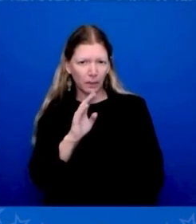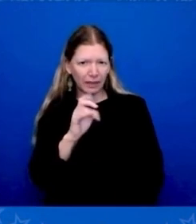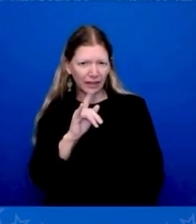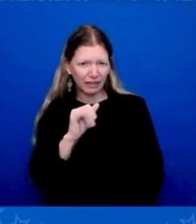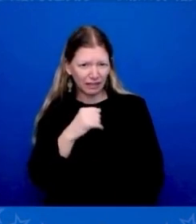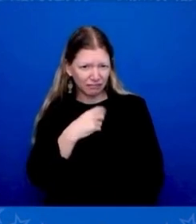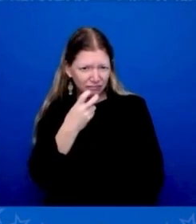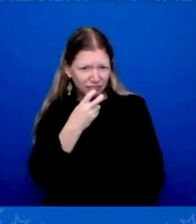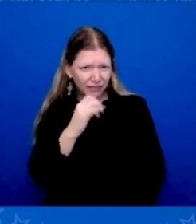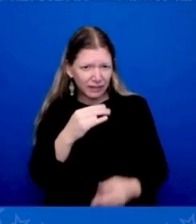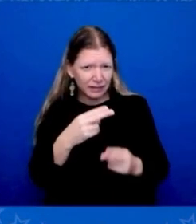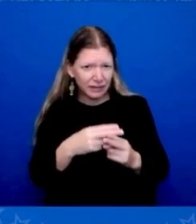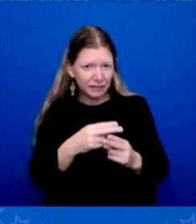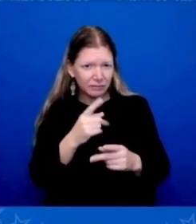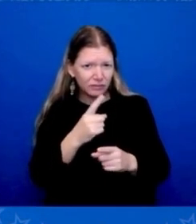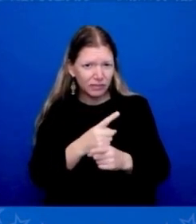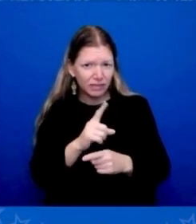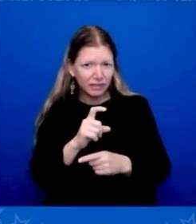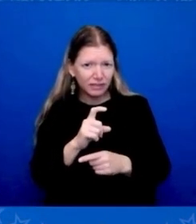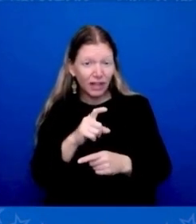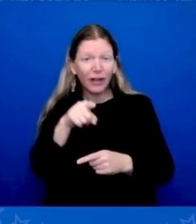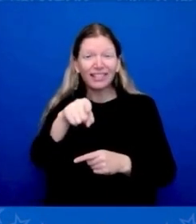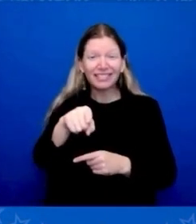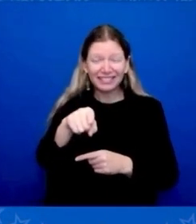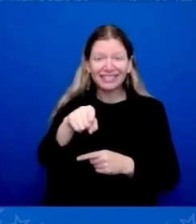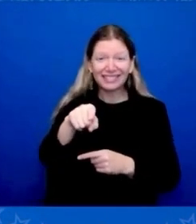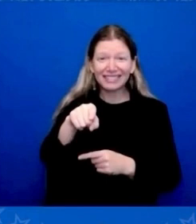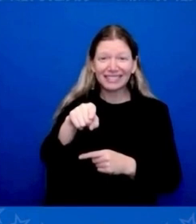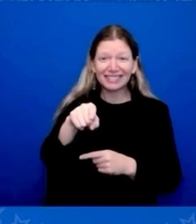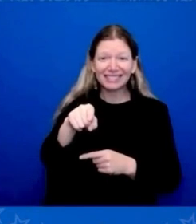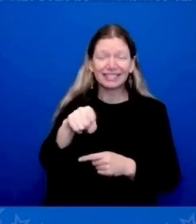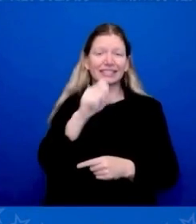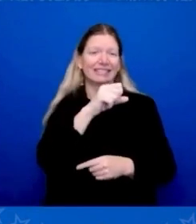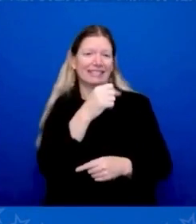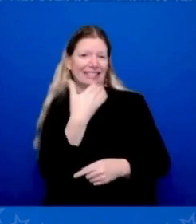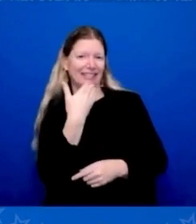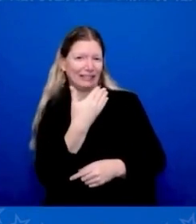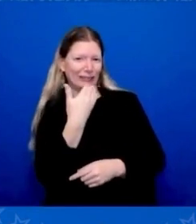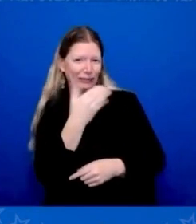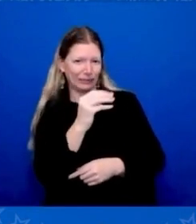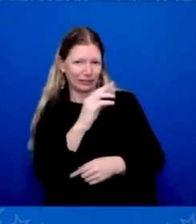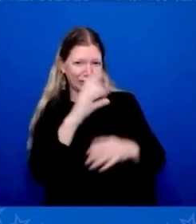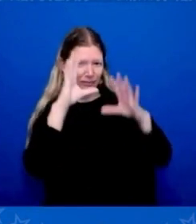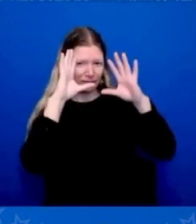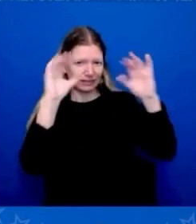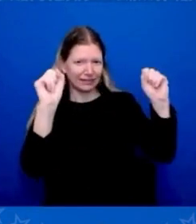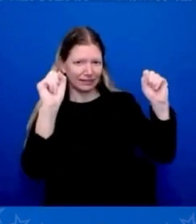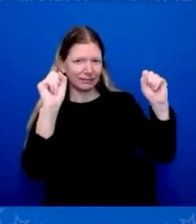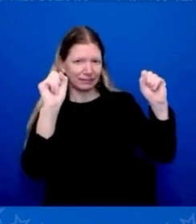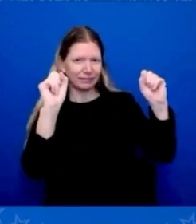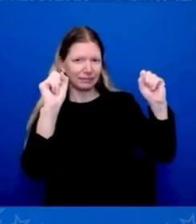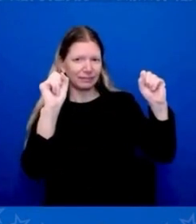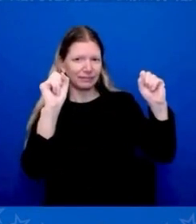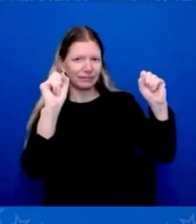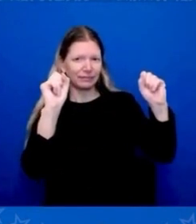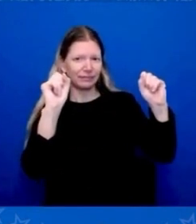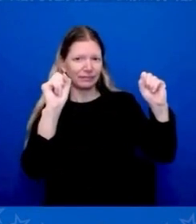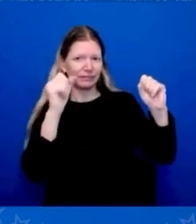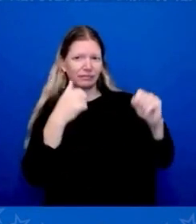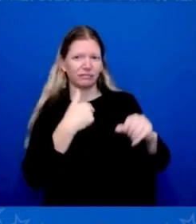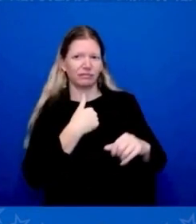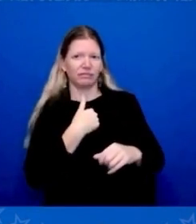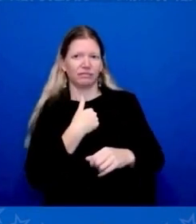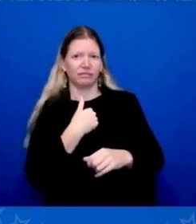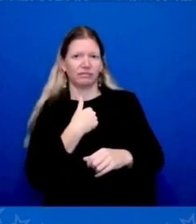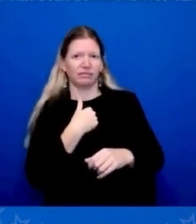Thank you. Thank you, Mr. President. This is Aurelia Hand for AFP. I had a question on the climate crisis.